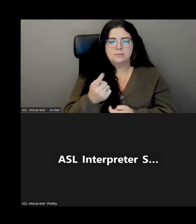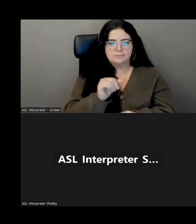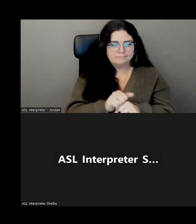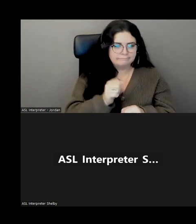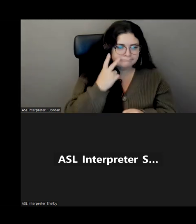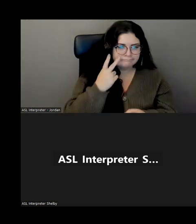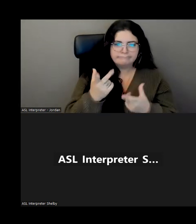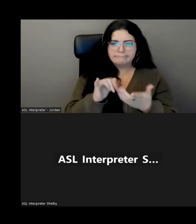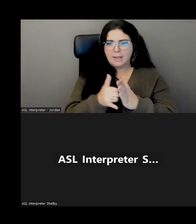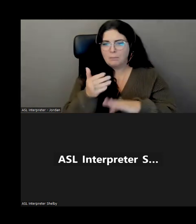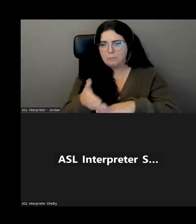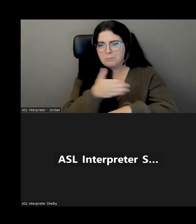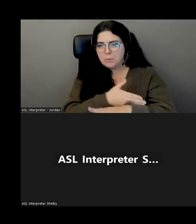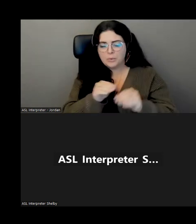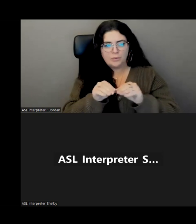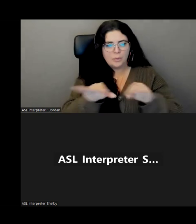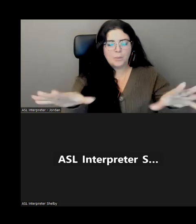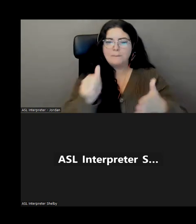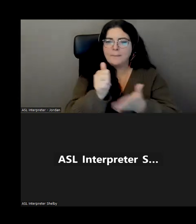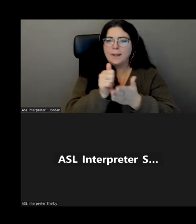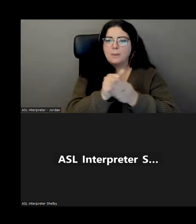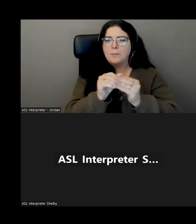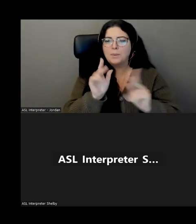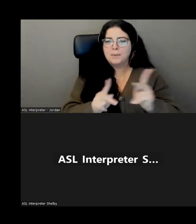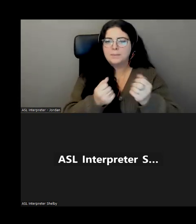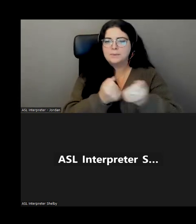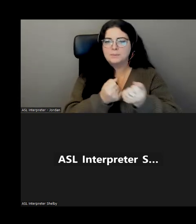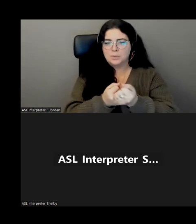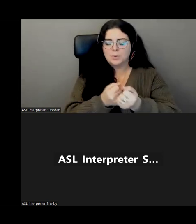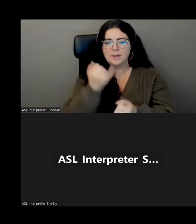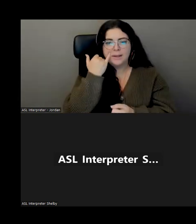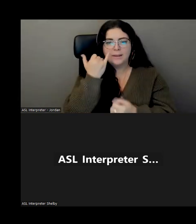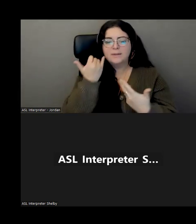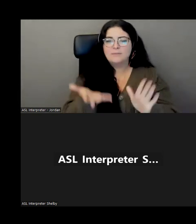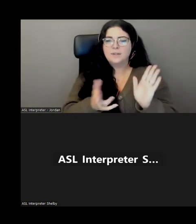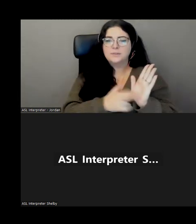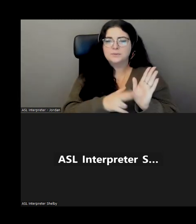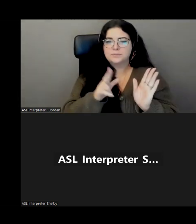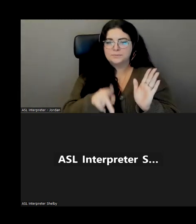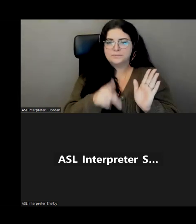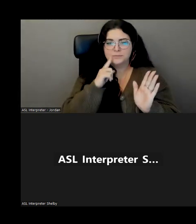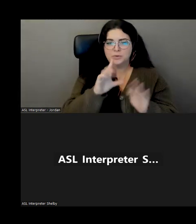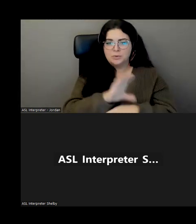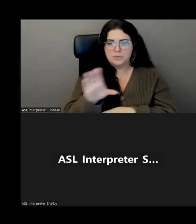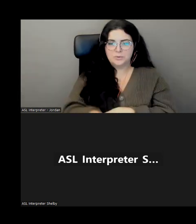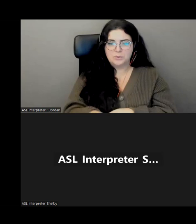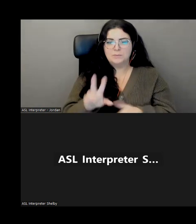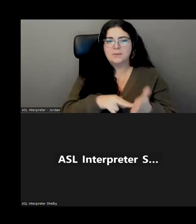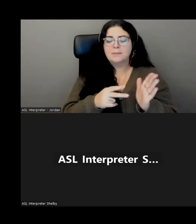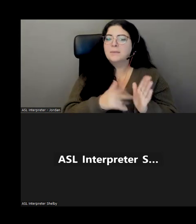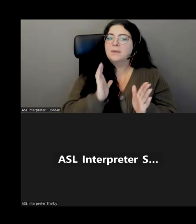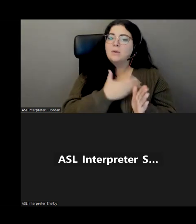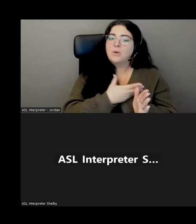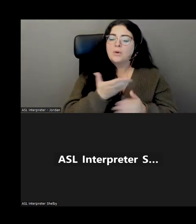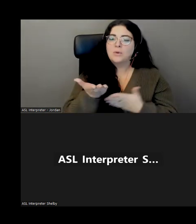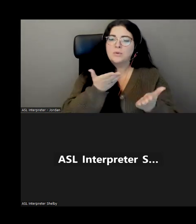how it is that we can better serve those individuals. Of course, if you've logged on to Zoom today, our services are fully accessible